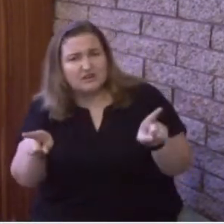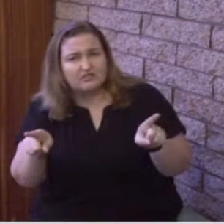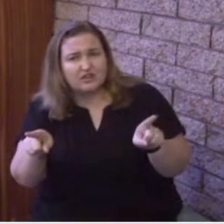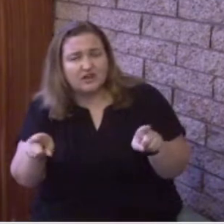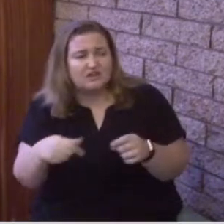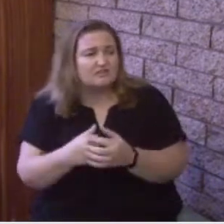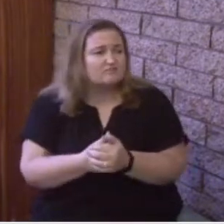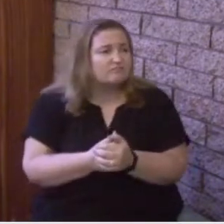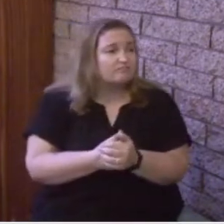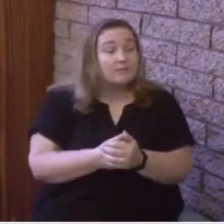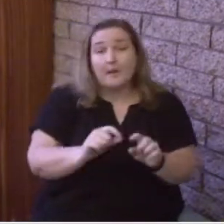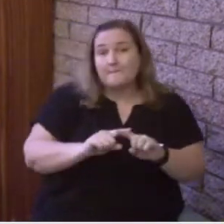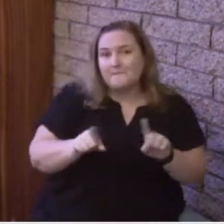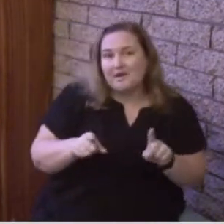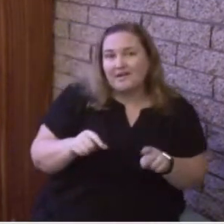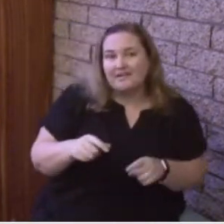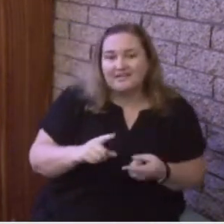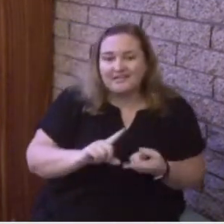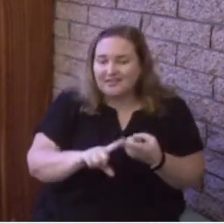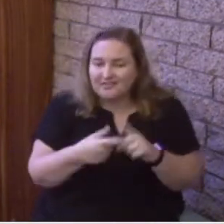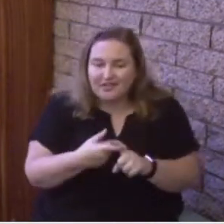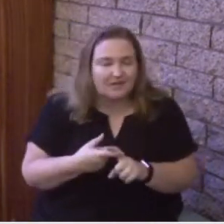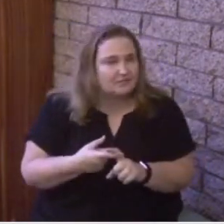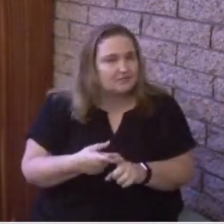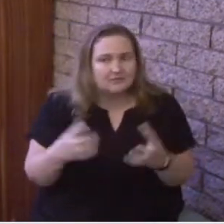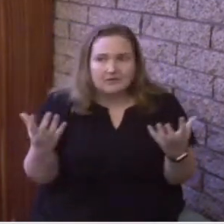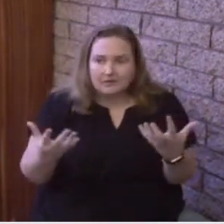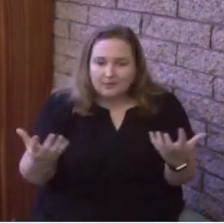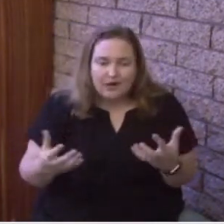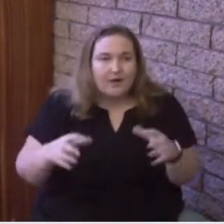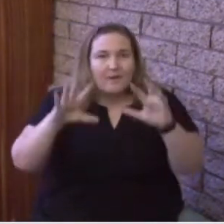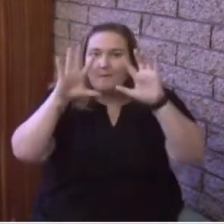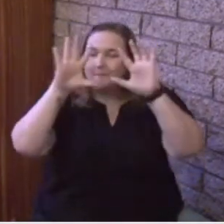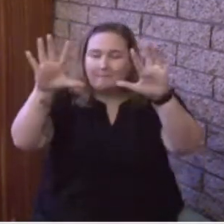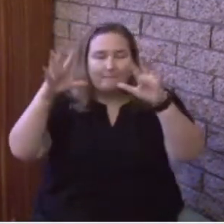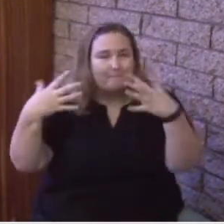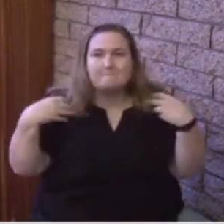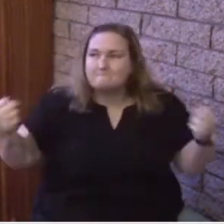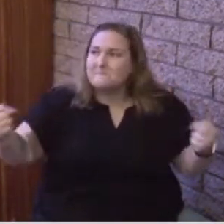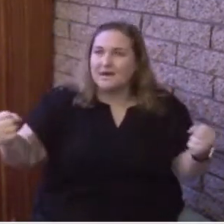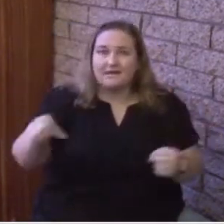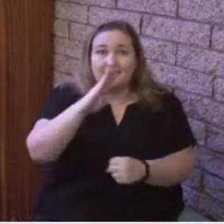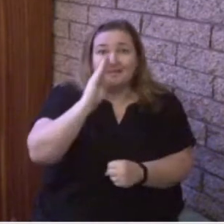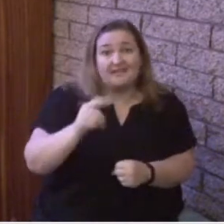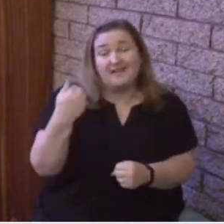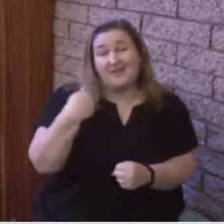a mighty God we serve, an opportunity that we can still gather together in worship.